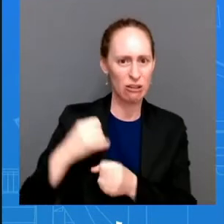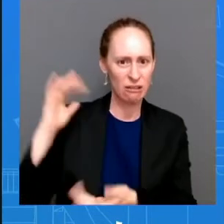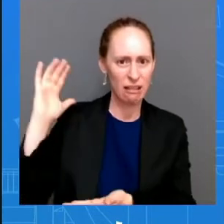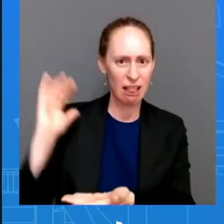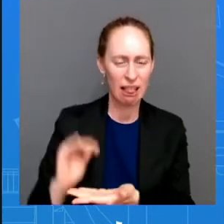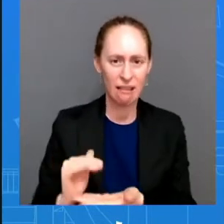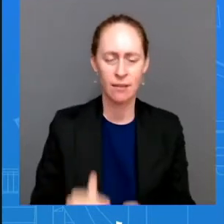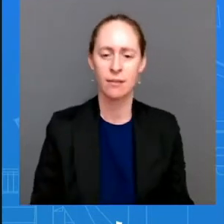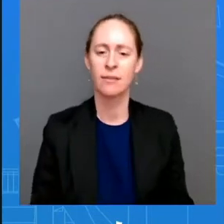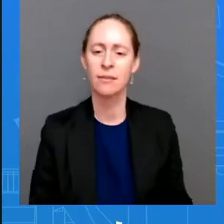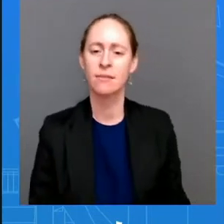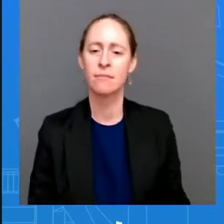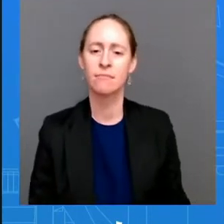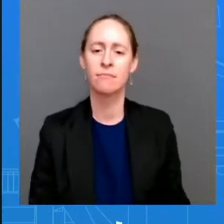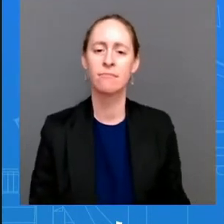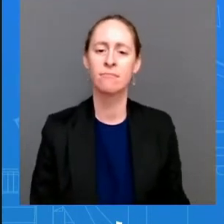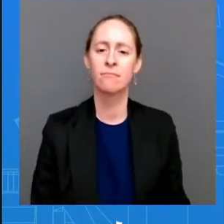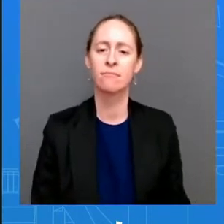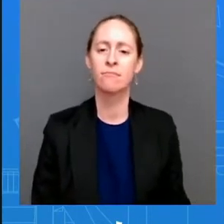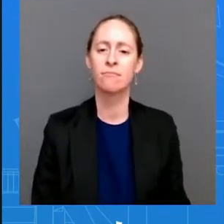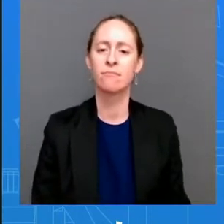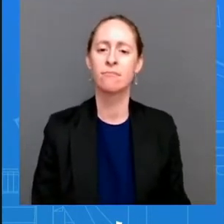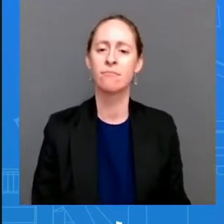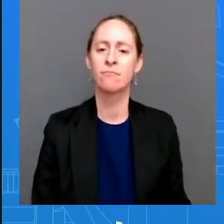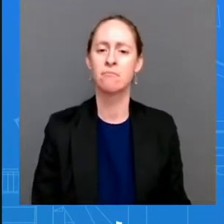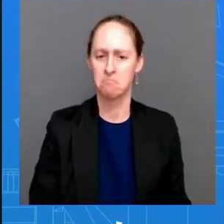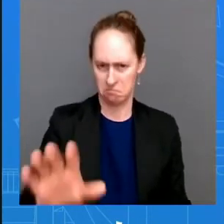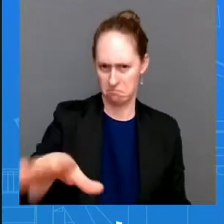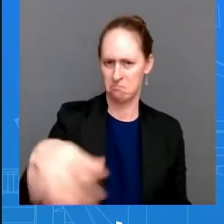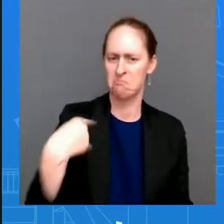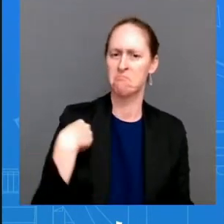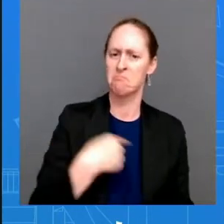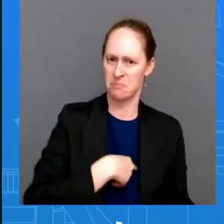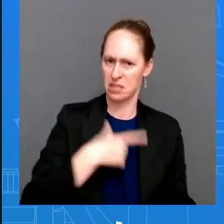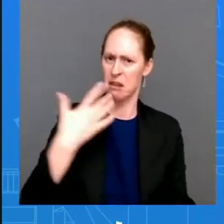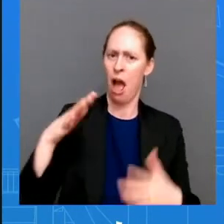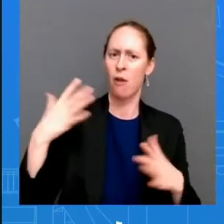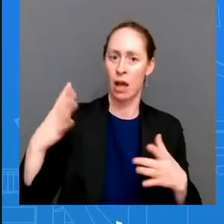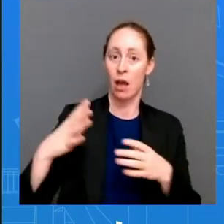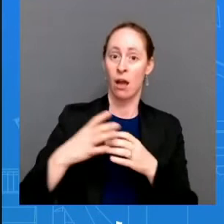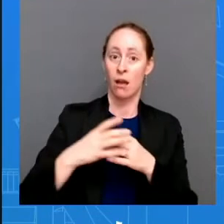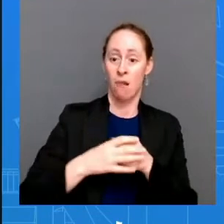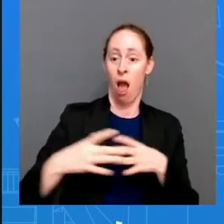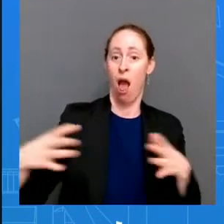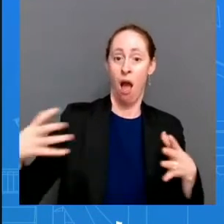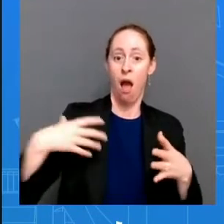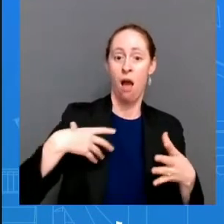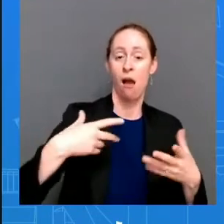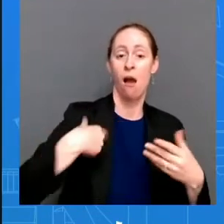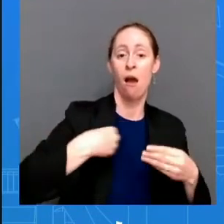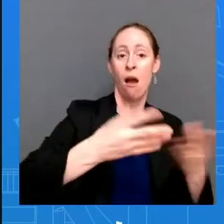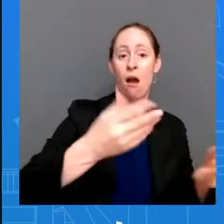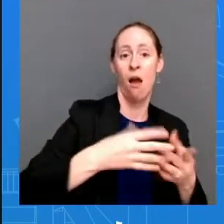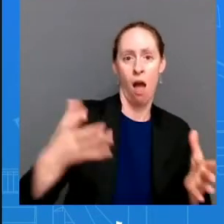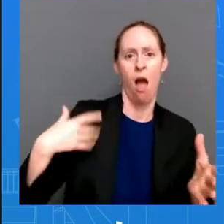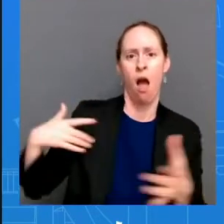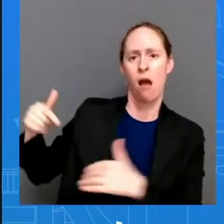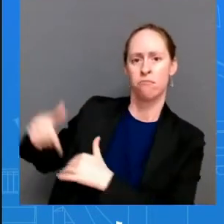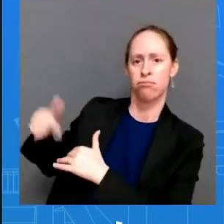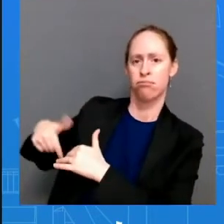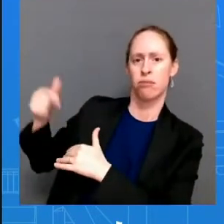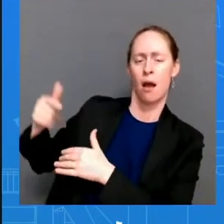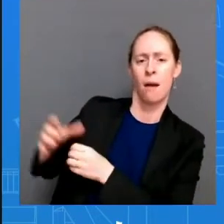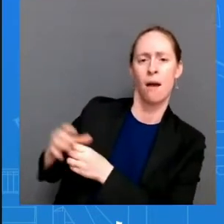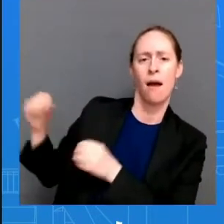reserve i i don't have more to share on that but i'm happy to get more information can i ask a question i'm going i'm going around i'm going around